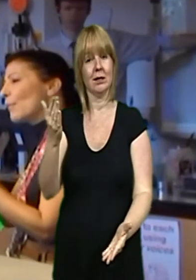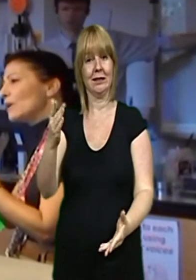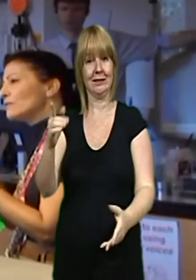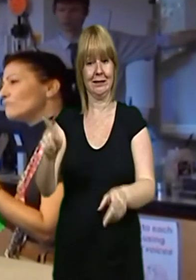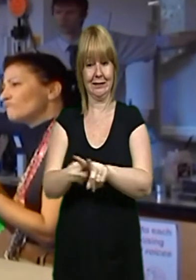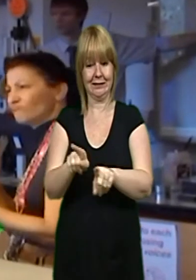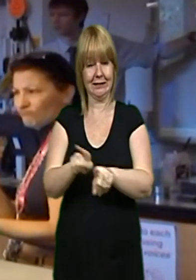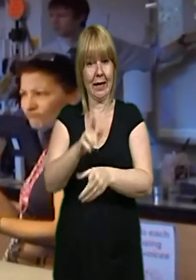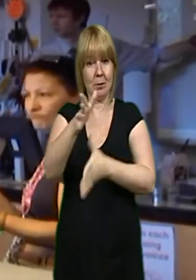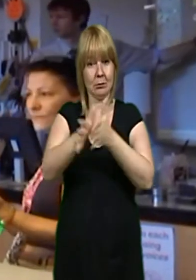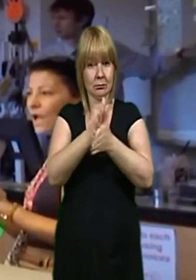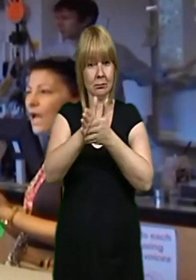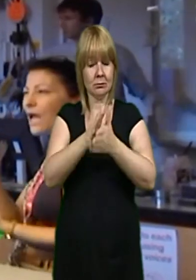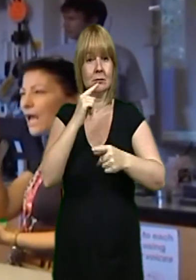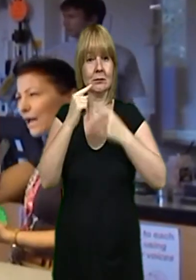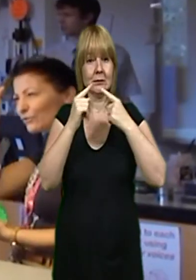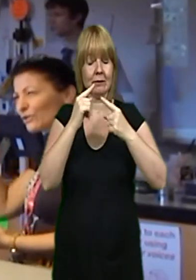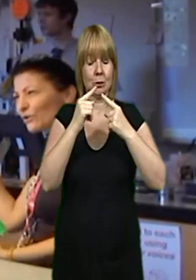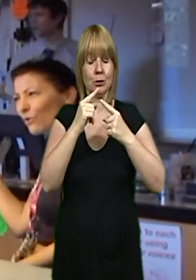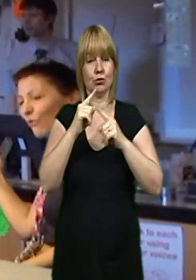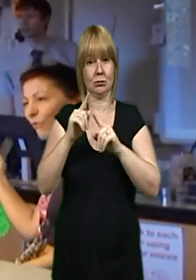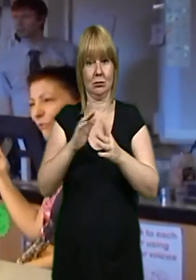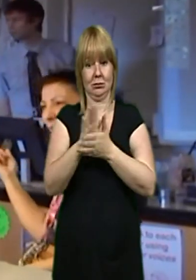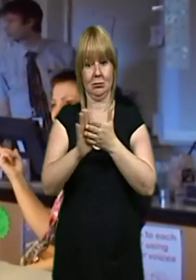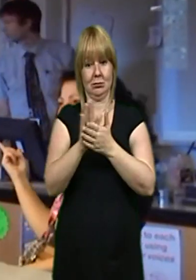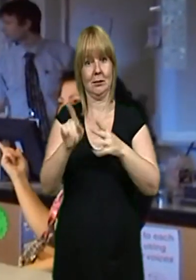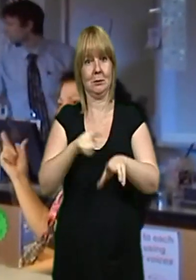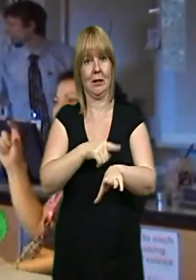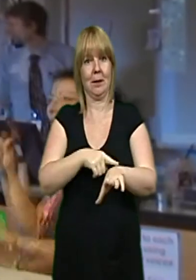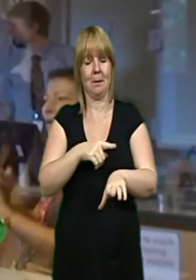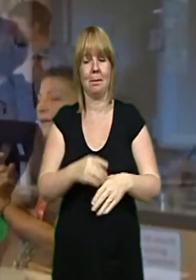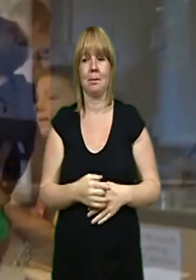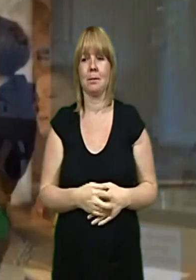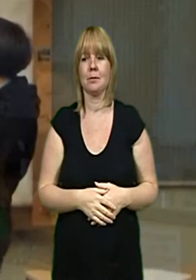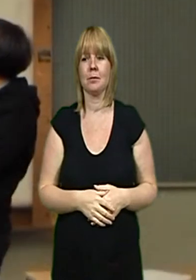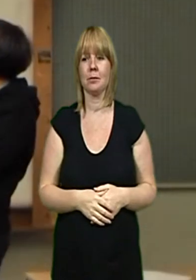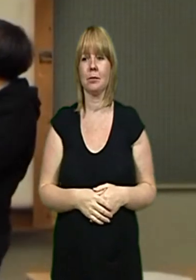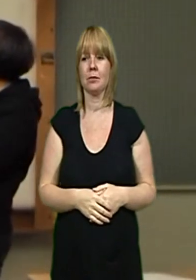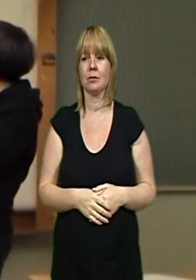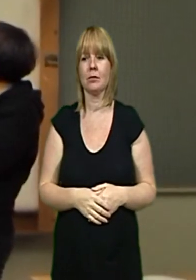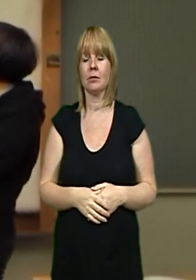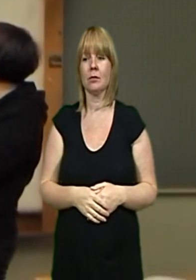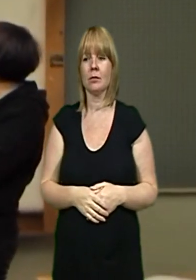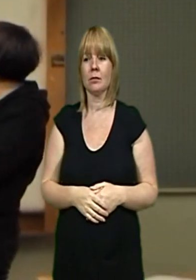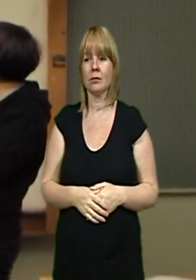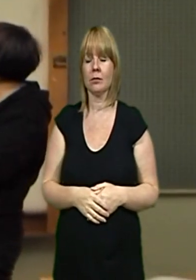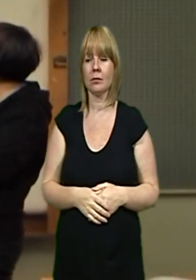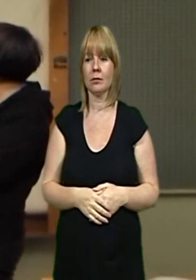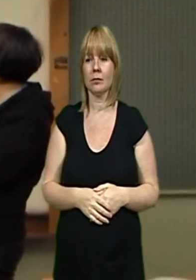simultaneously. From just that picture. Negative.